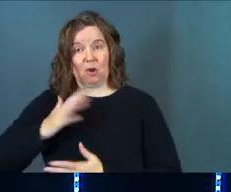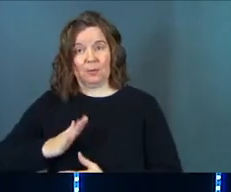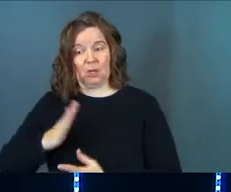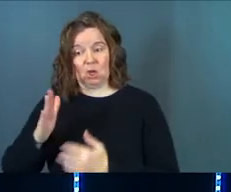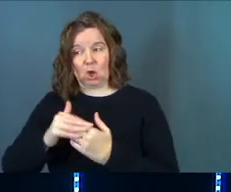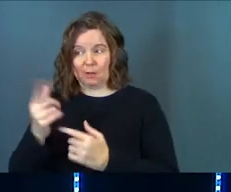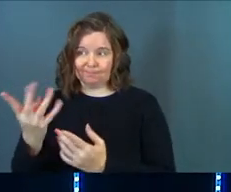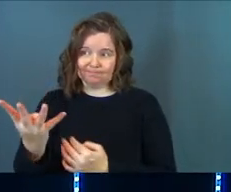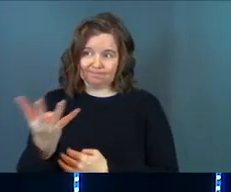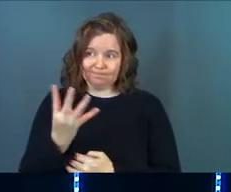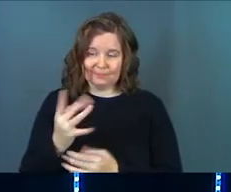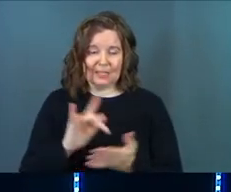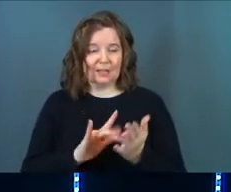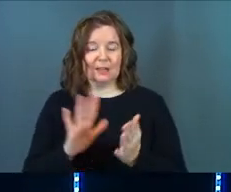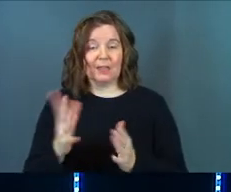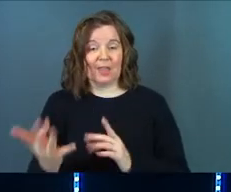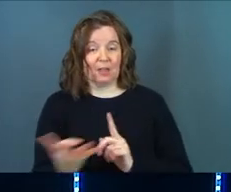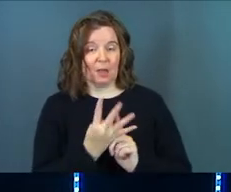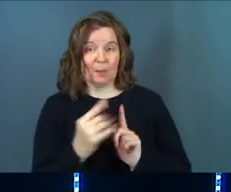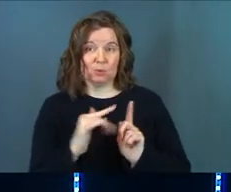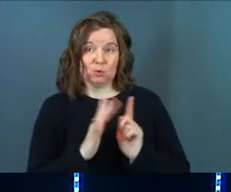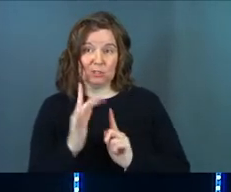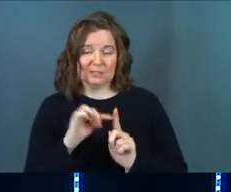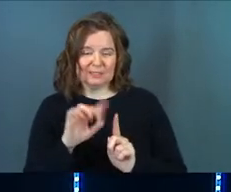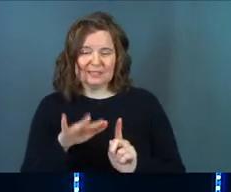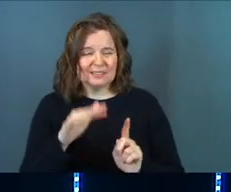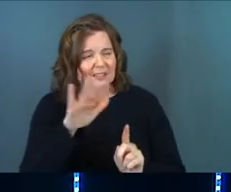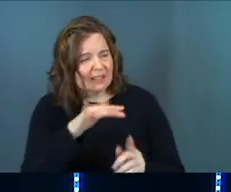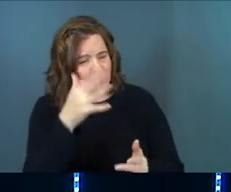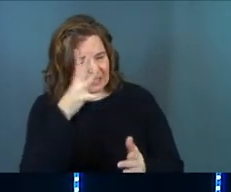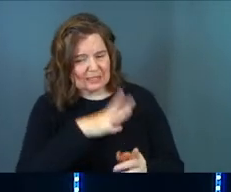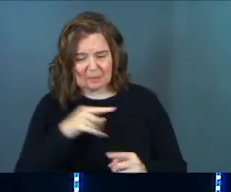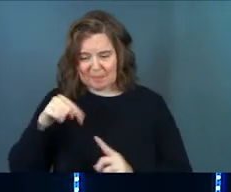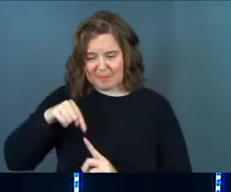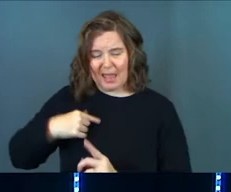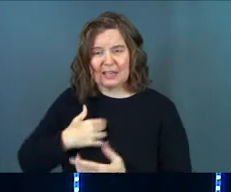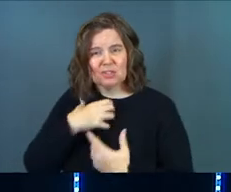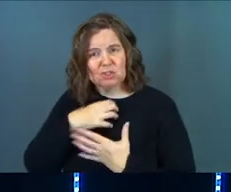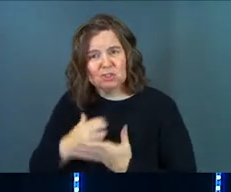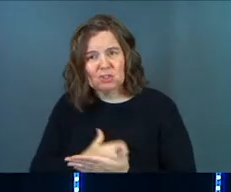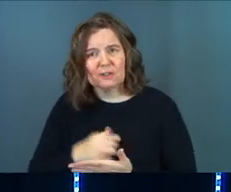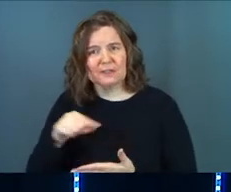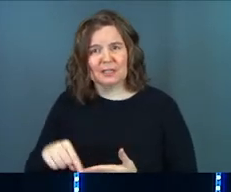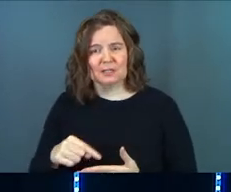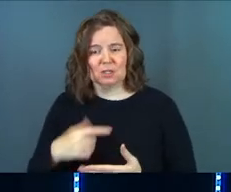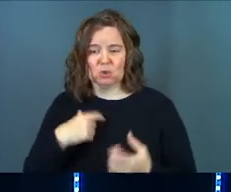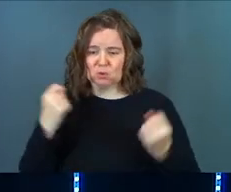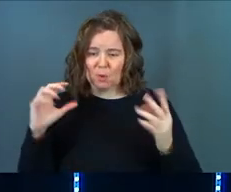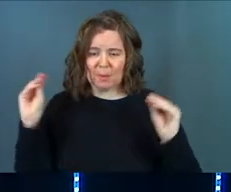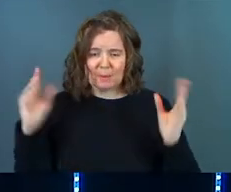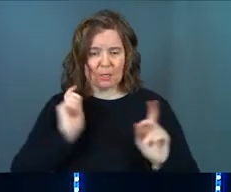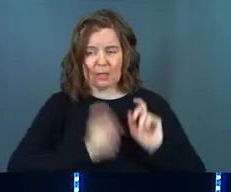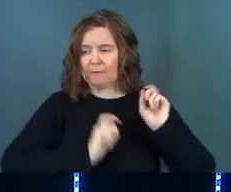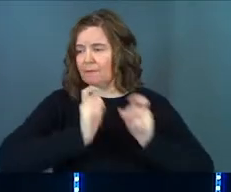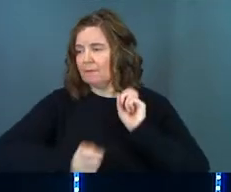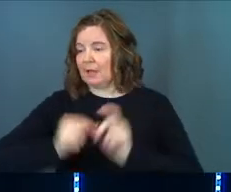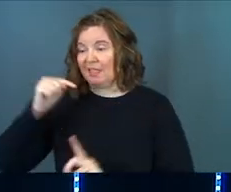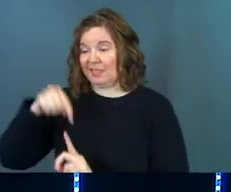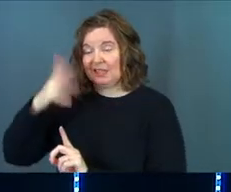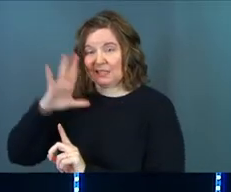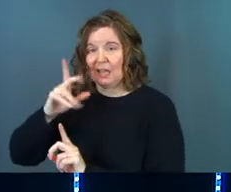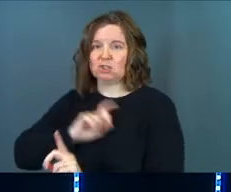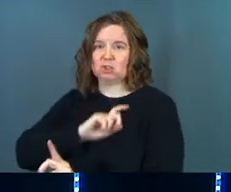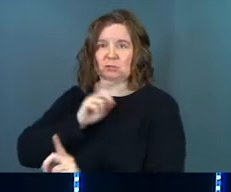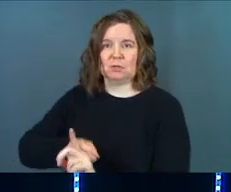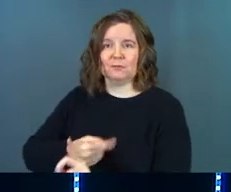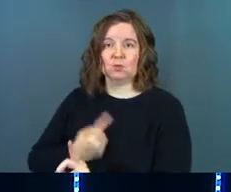Jesus, this man deserves this. Like, Jesus, you've got so many miracles in your miracle bucket to give out. This guy